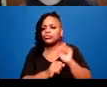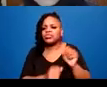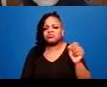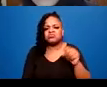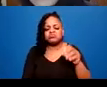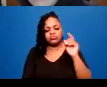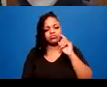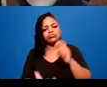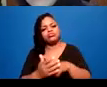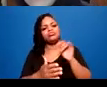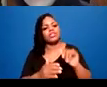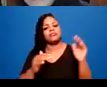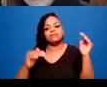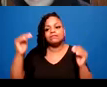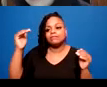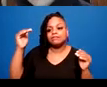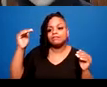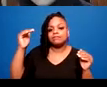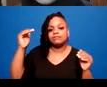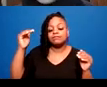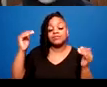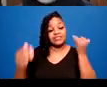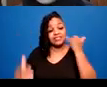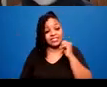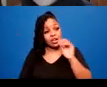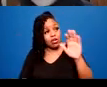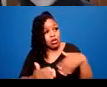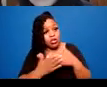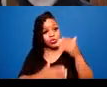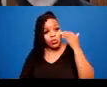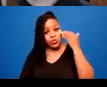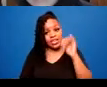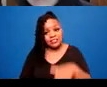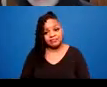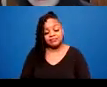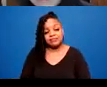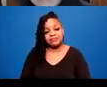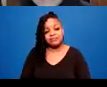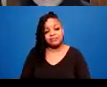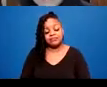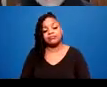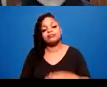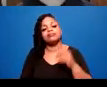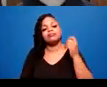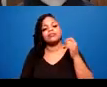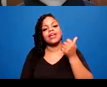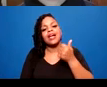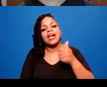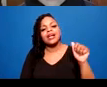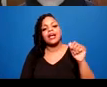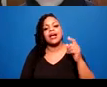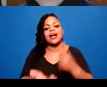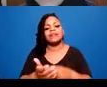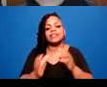So like any conversation around power dynamics, whether they be racial